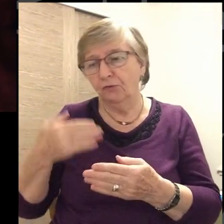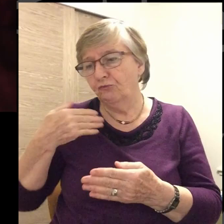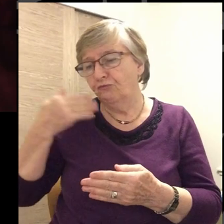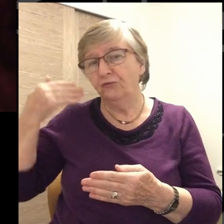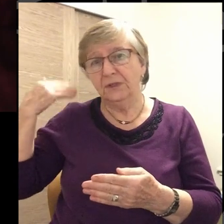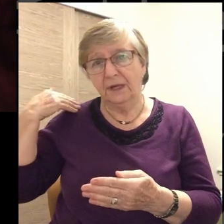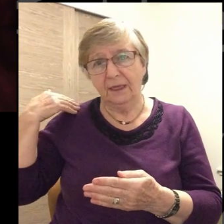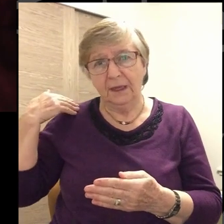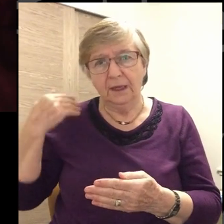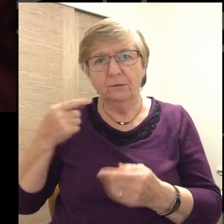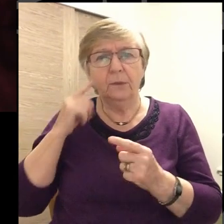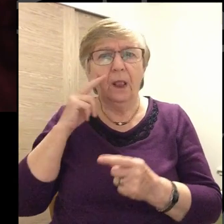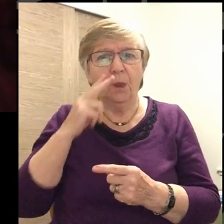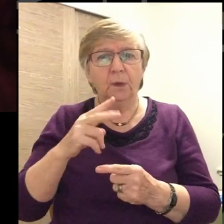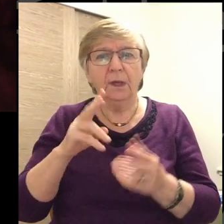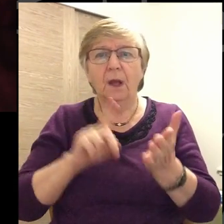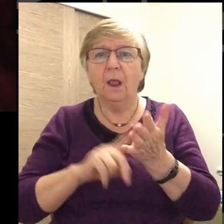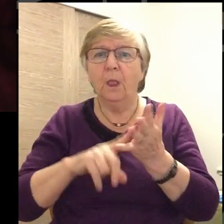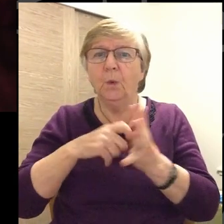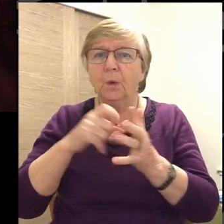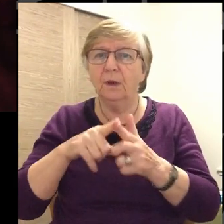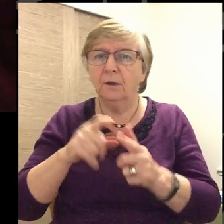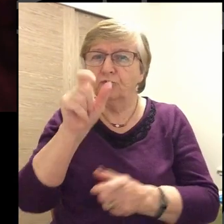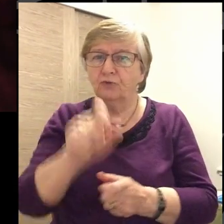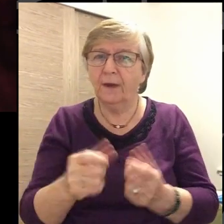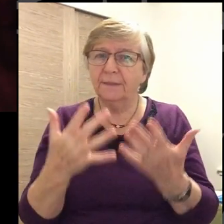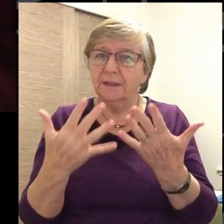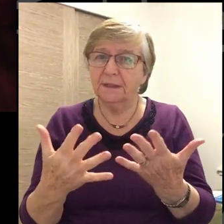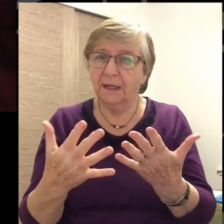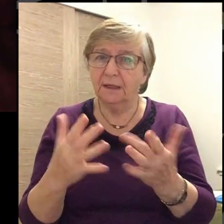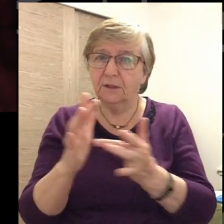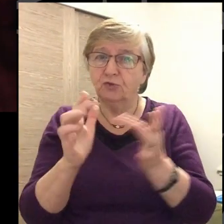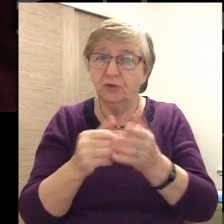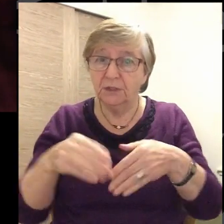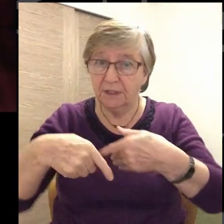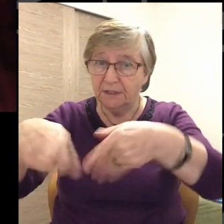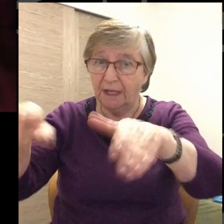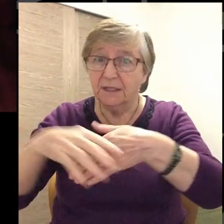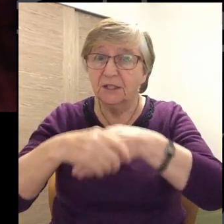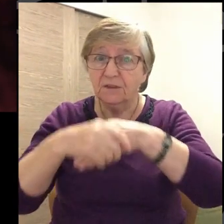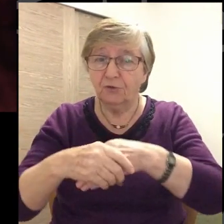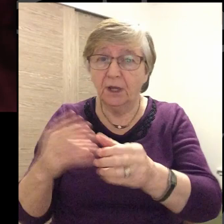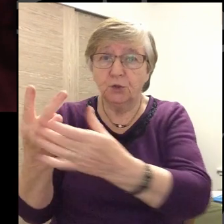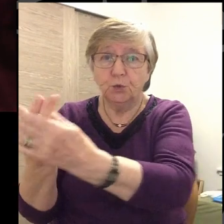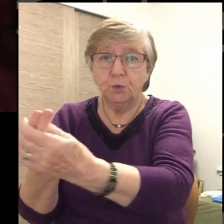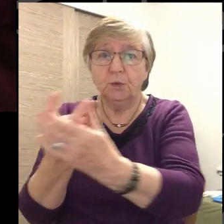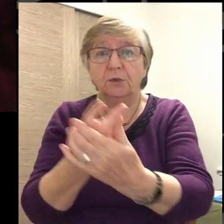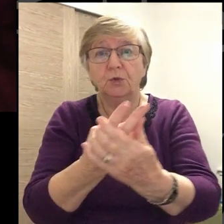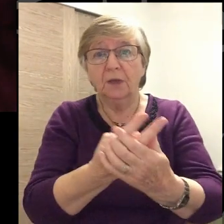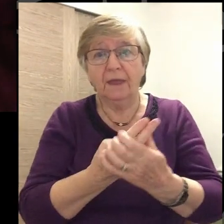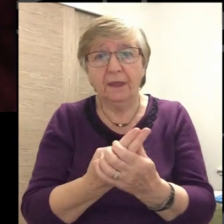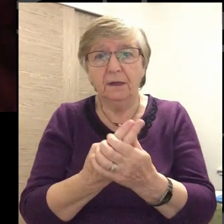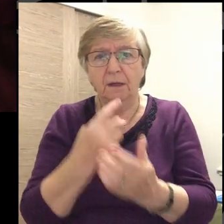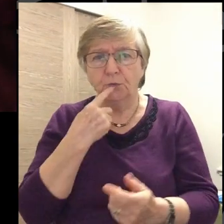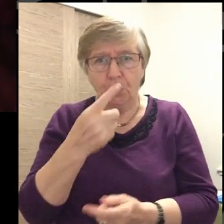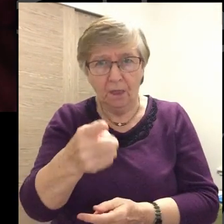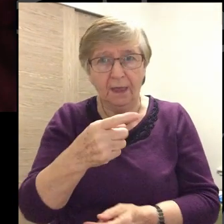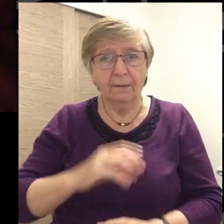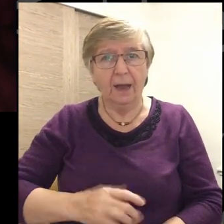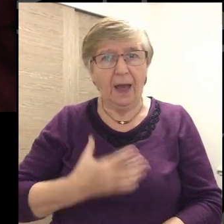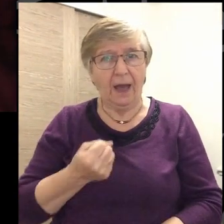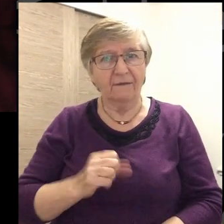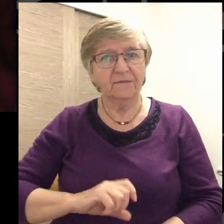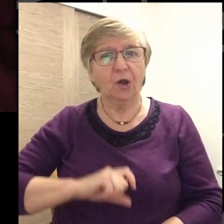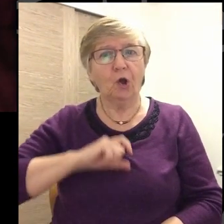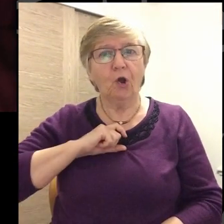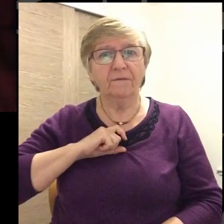in the passage in Luke chapter 10, when Jesus sends his followers out two by two. We noted that he'd given them confidence